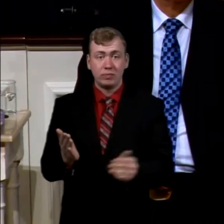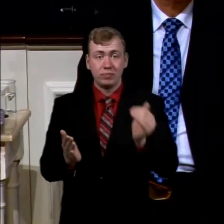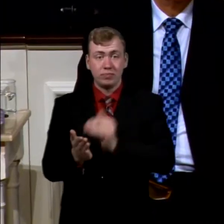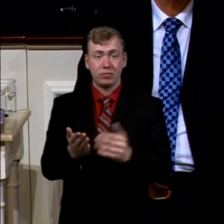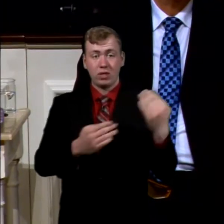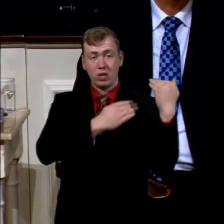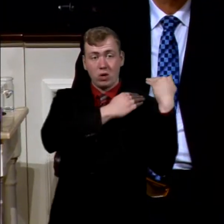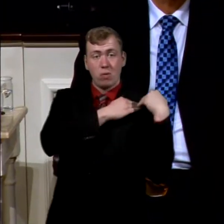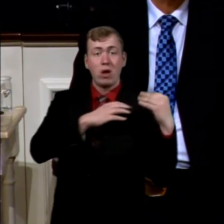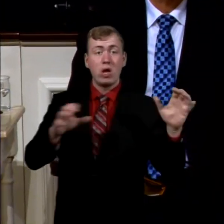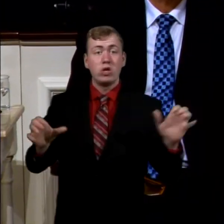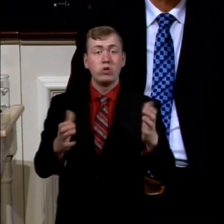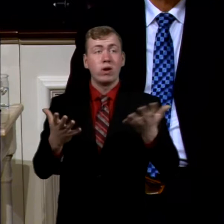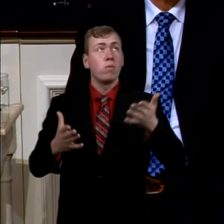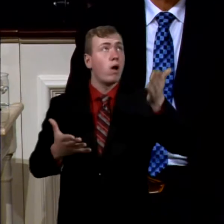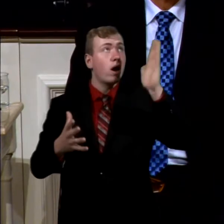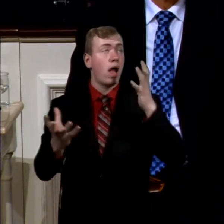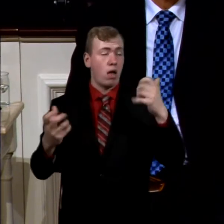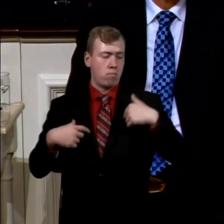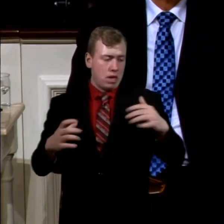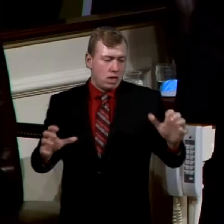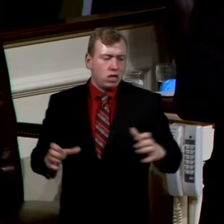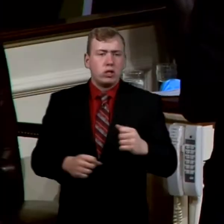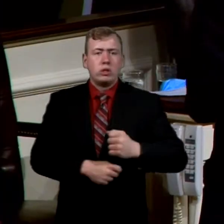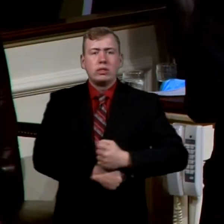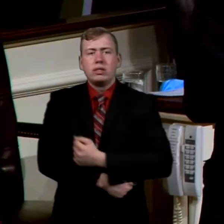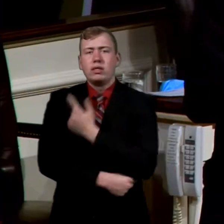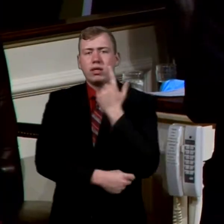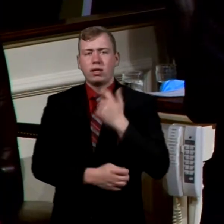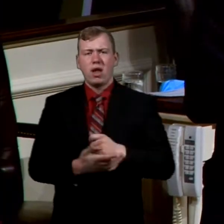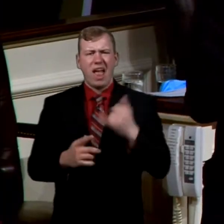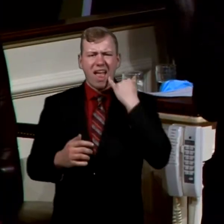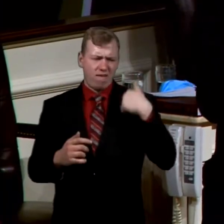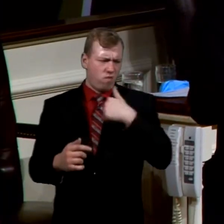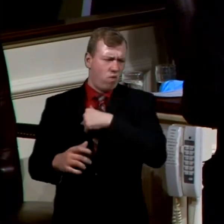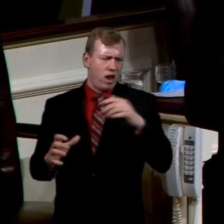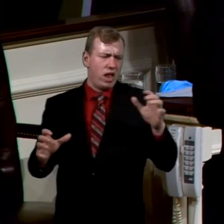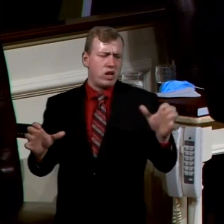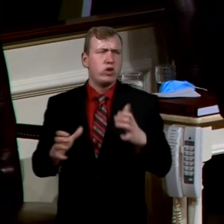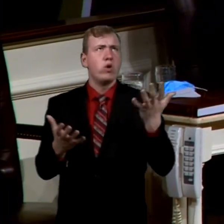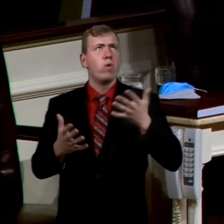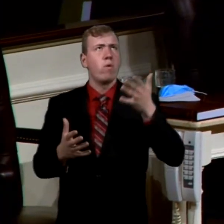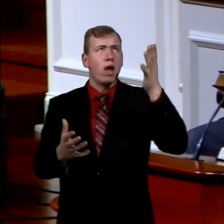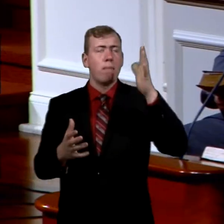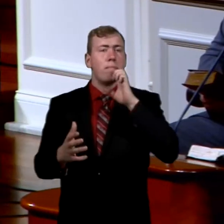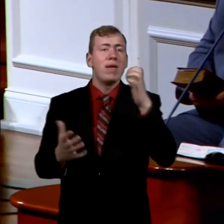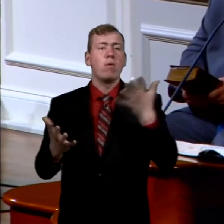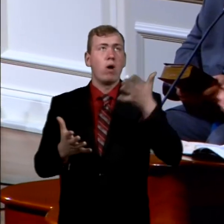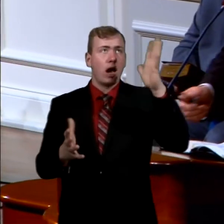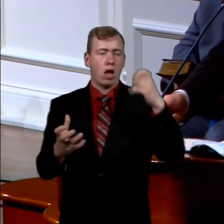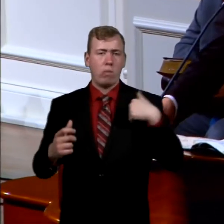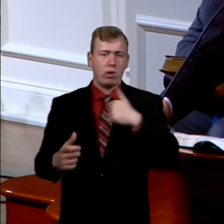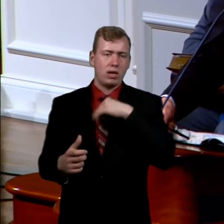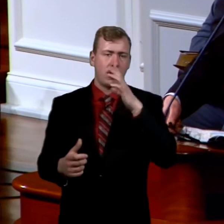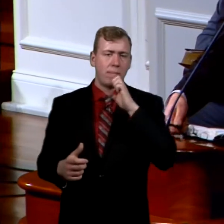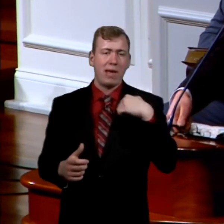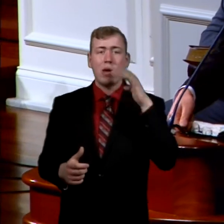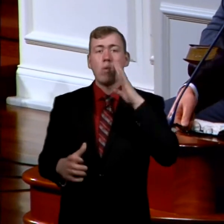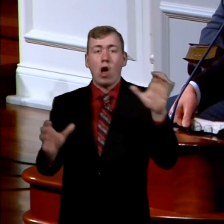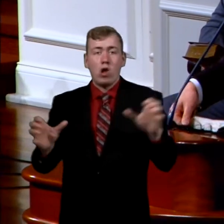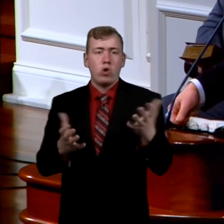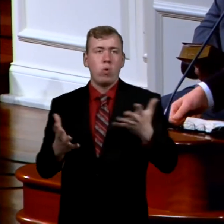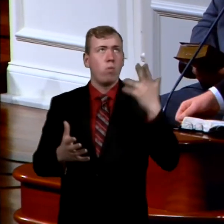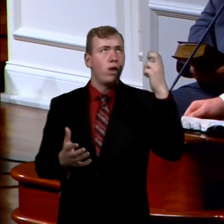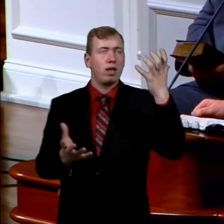doing what God wants me to do today. And if we'll be what God wants us to be, we'll do what he wants us to do. I think Moses is the